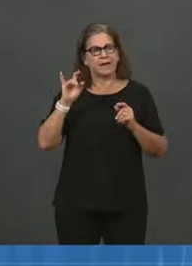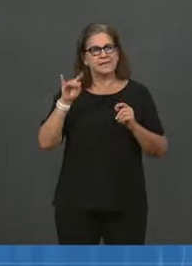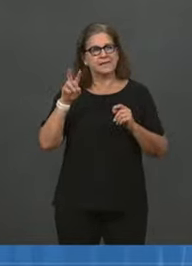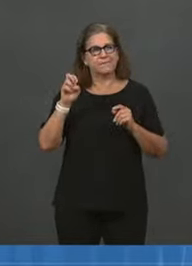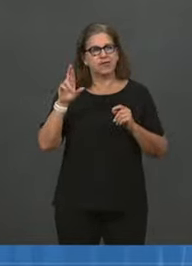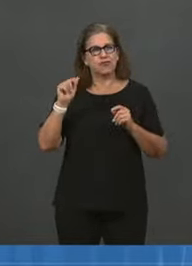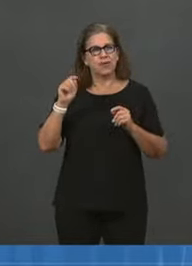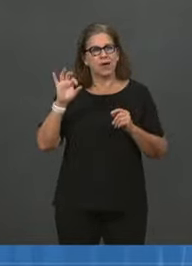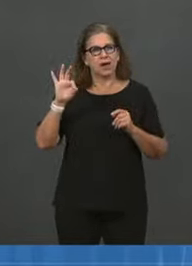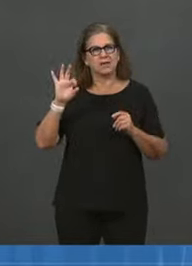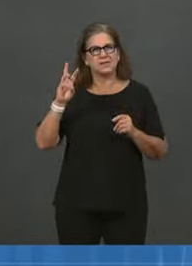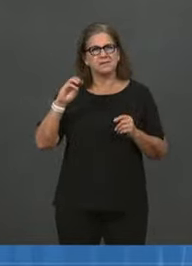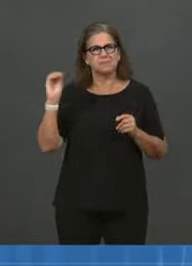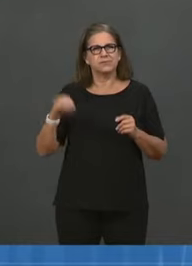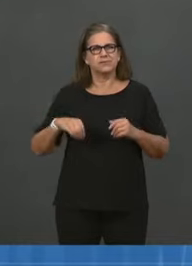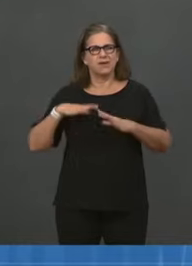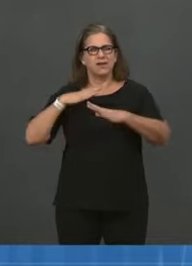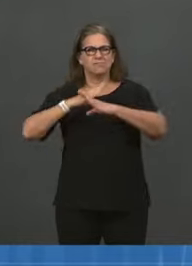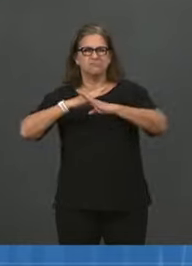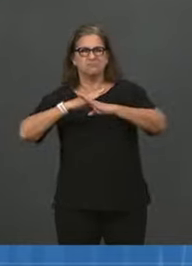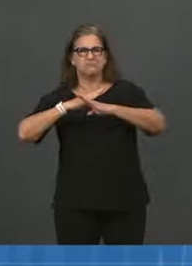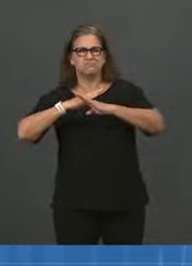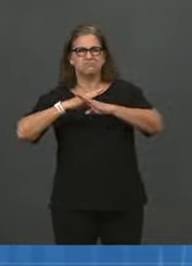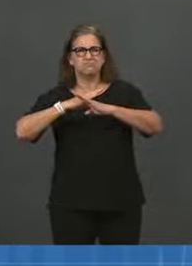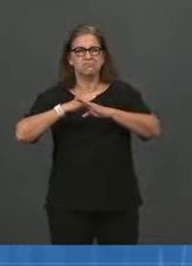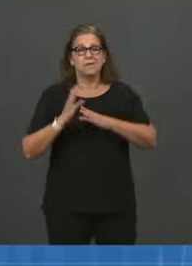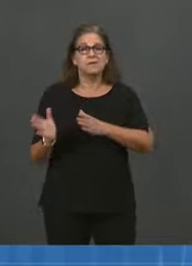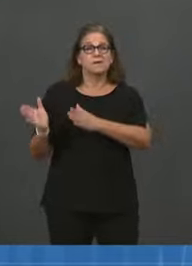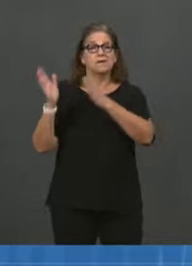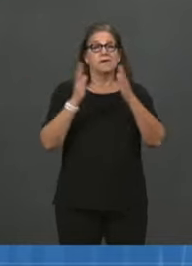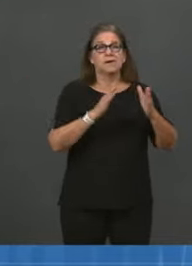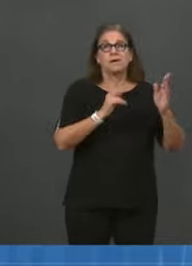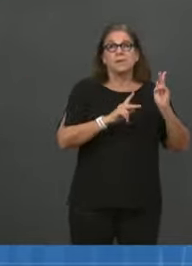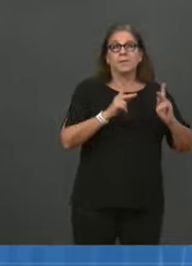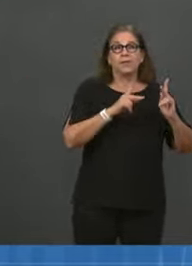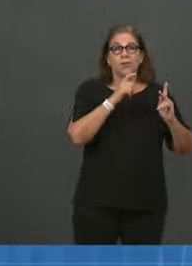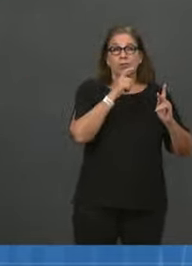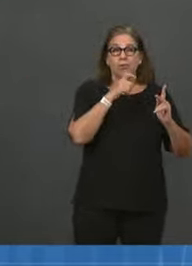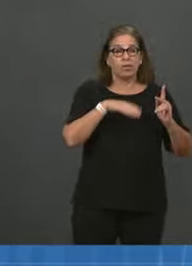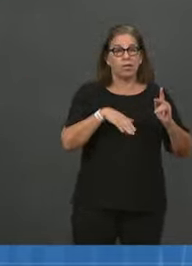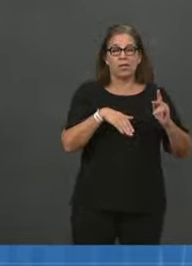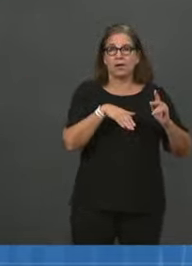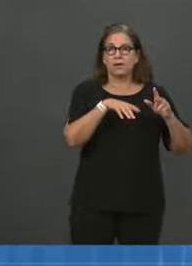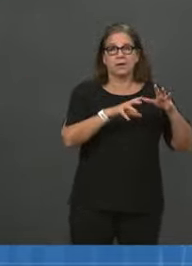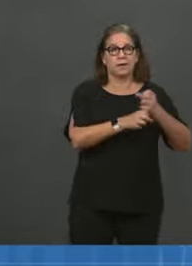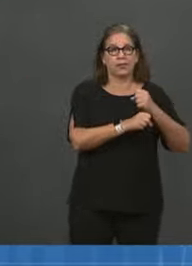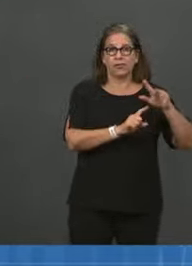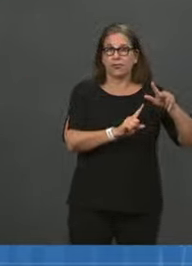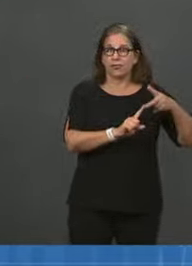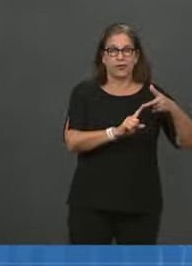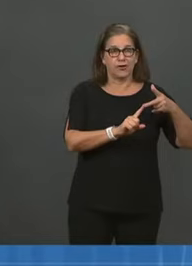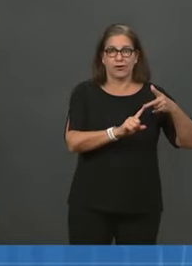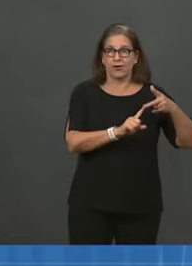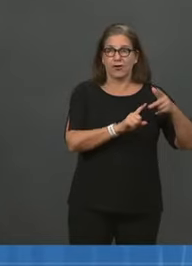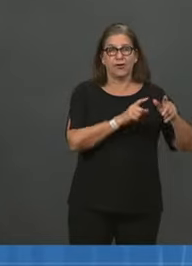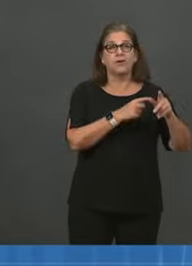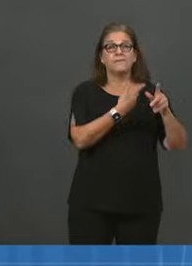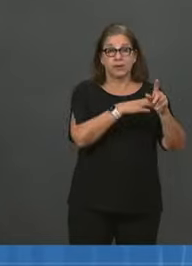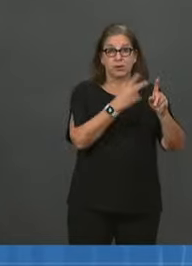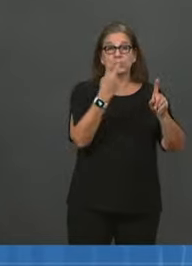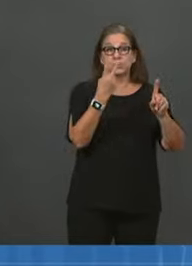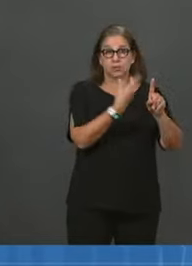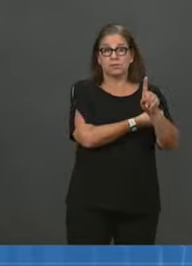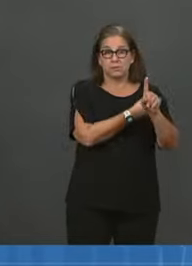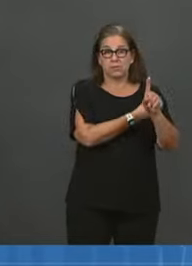to individuals who were not boosted. Of note, there were five cases in the booster group and 109